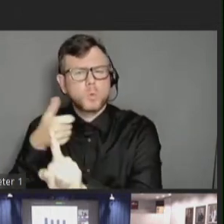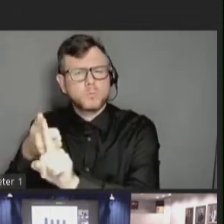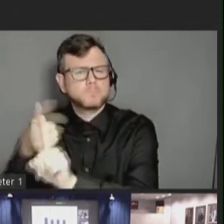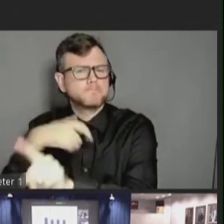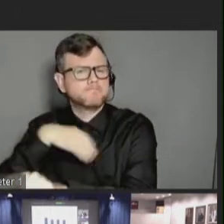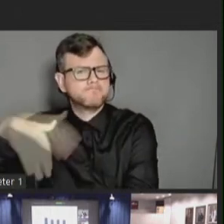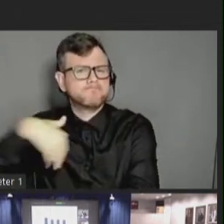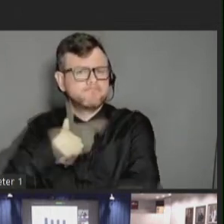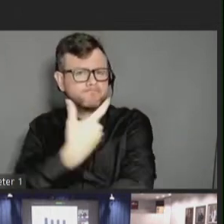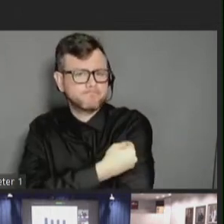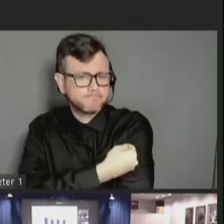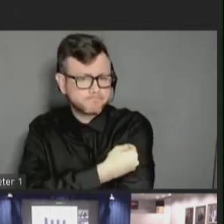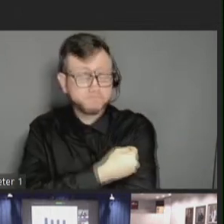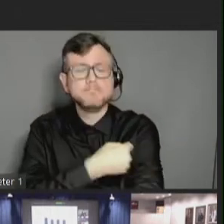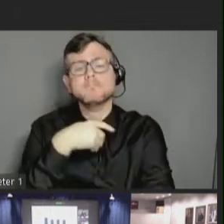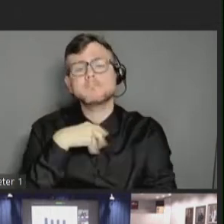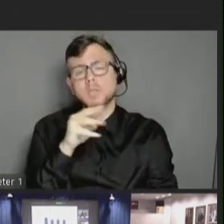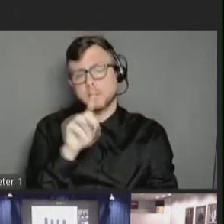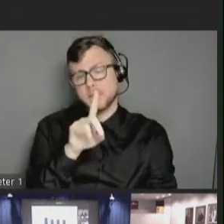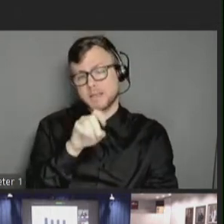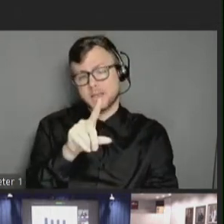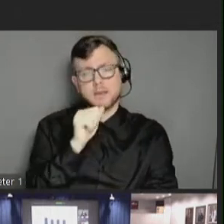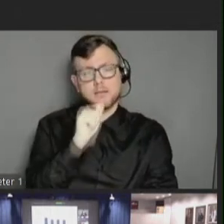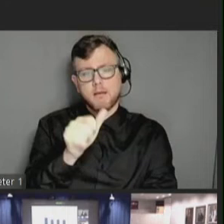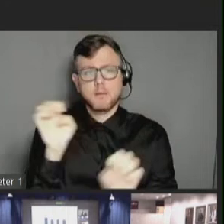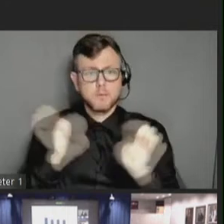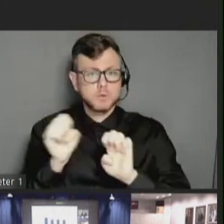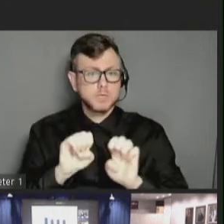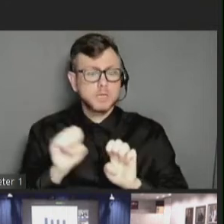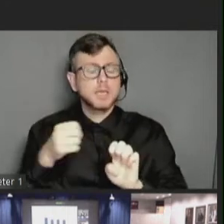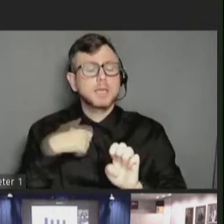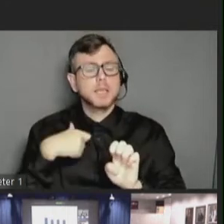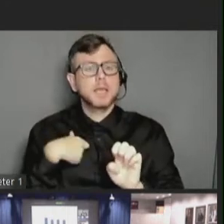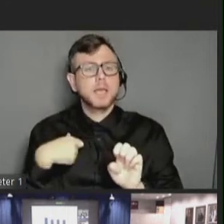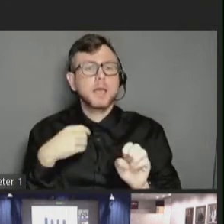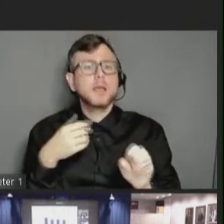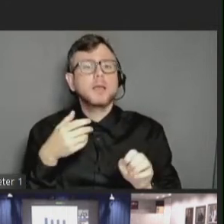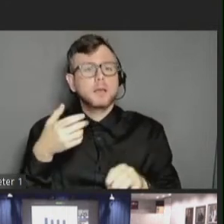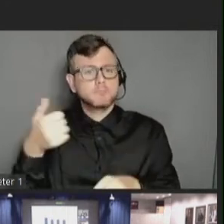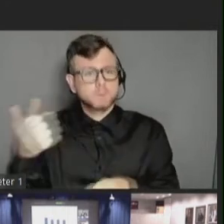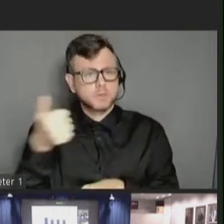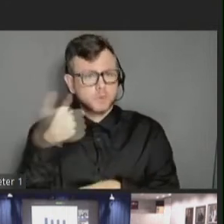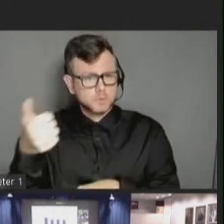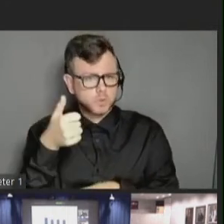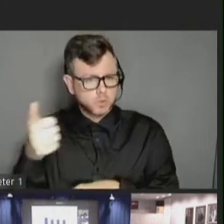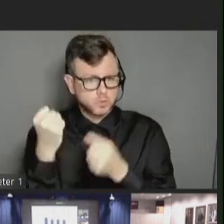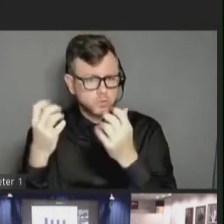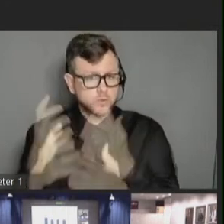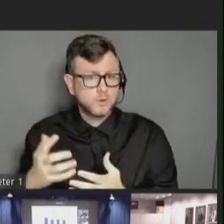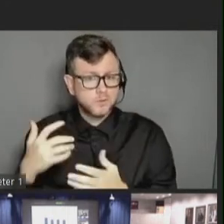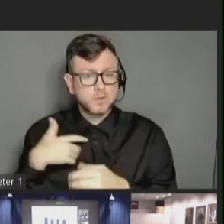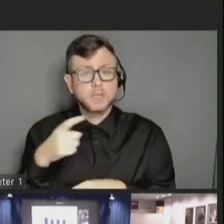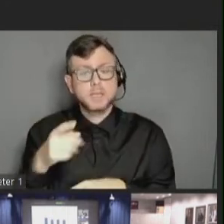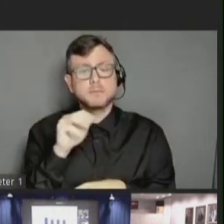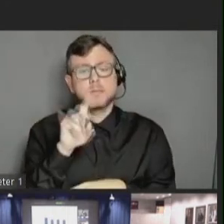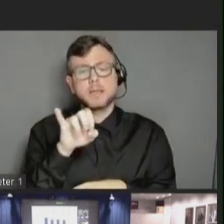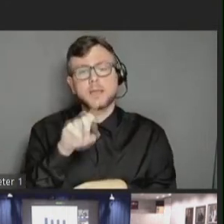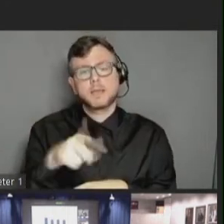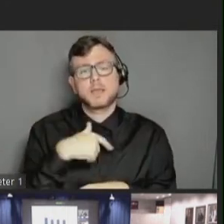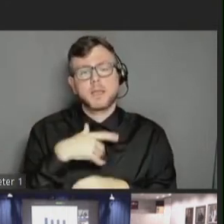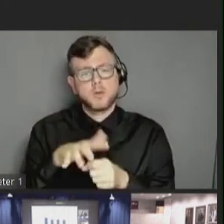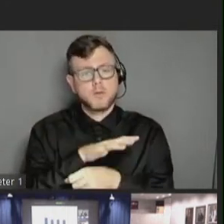outreach to Medicaid non-emergency medical transportation drivers. This is a Medicaid covered benefit